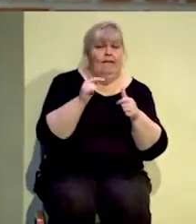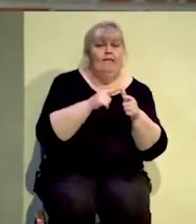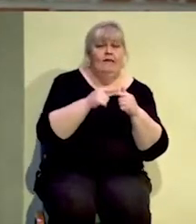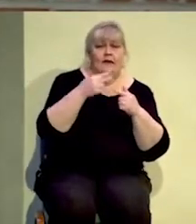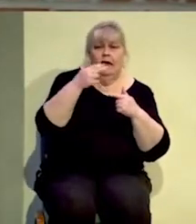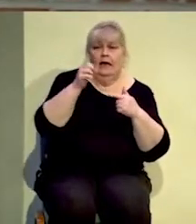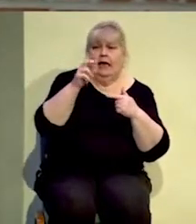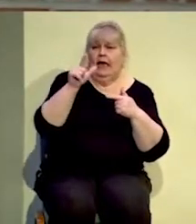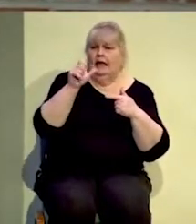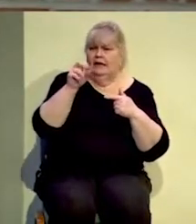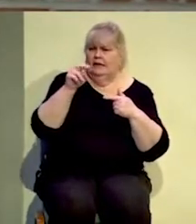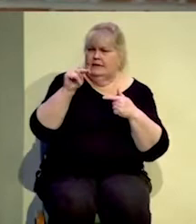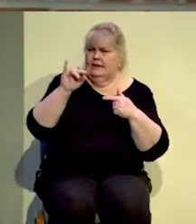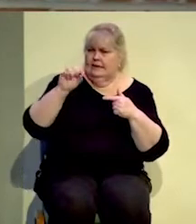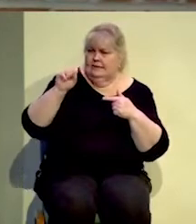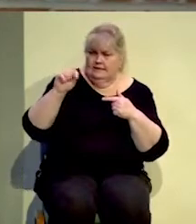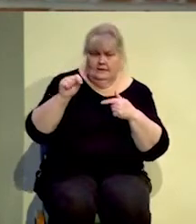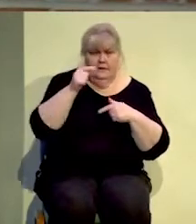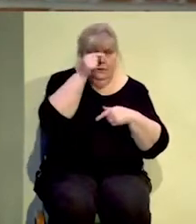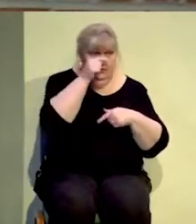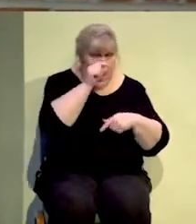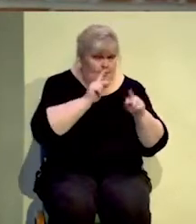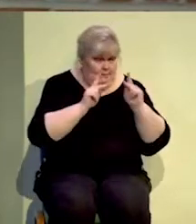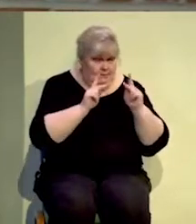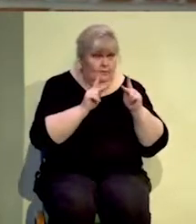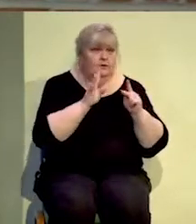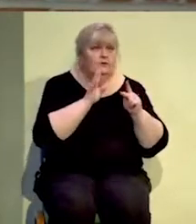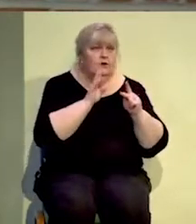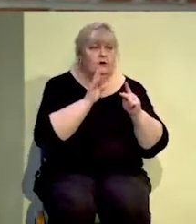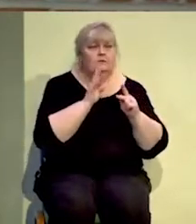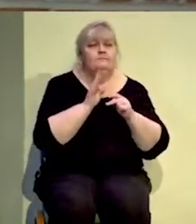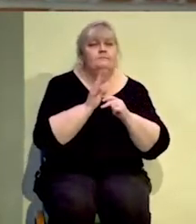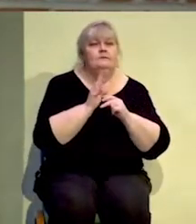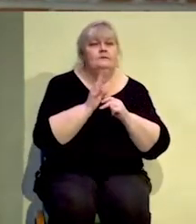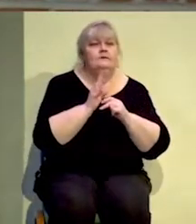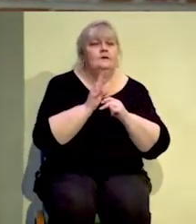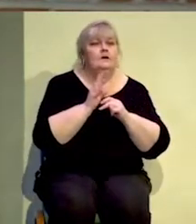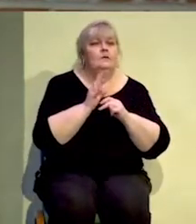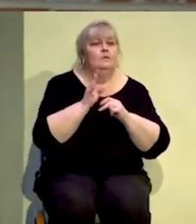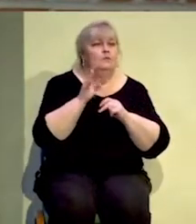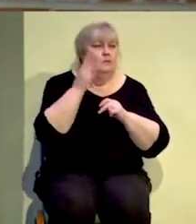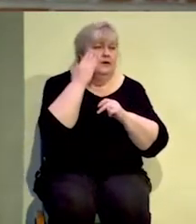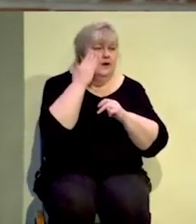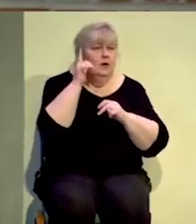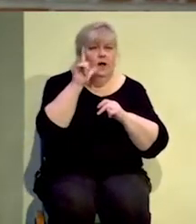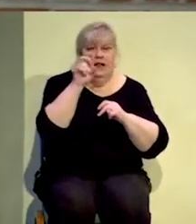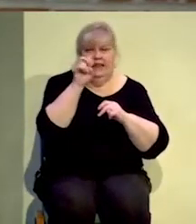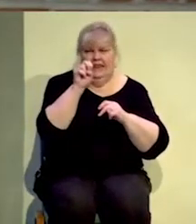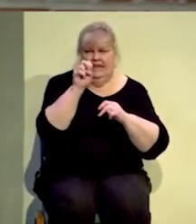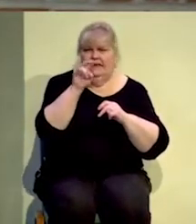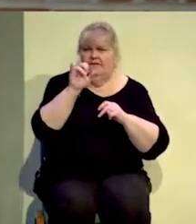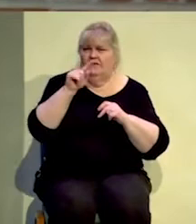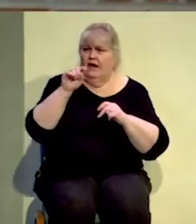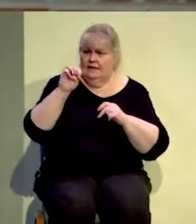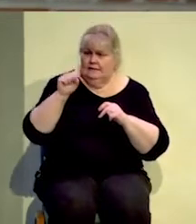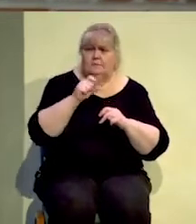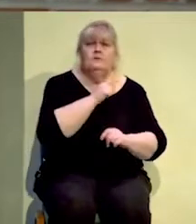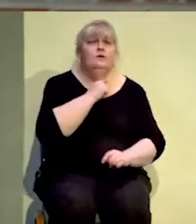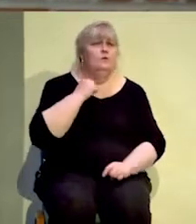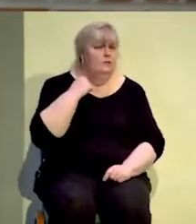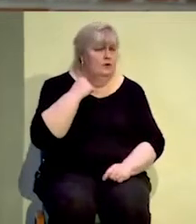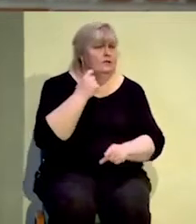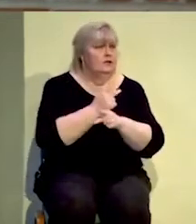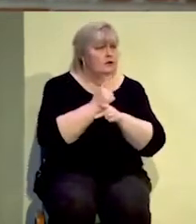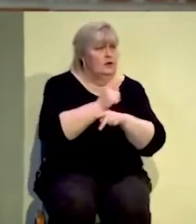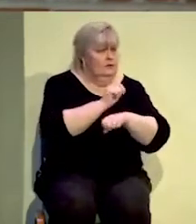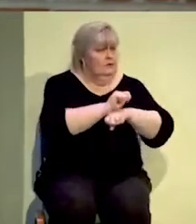who were Greek-speaking Jews. We had the Levites, and you know the Levites. They had responsibility over the temple.